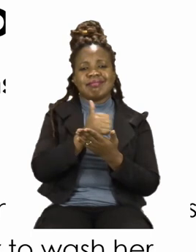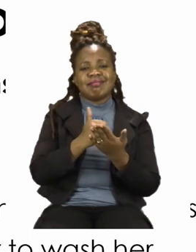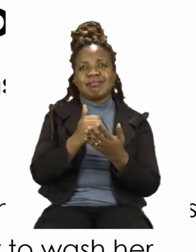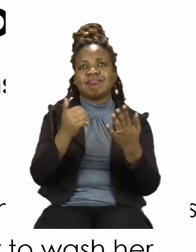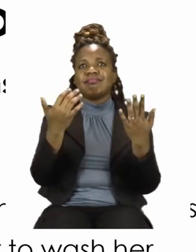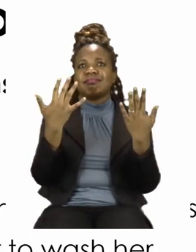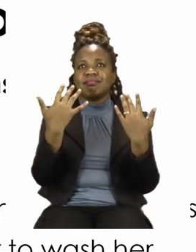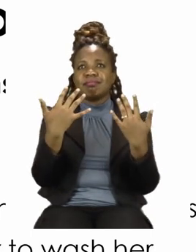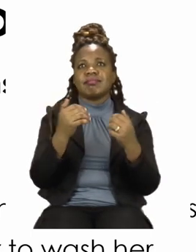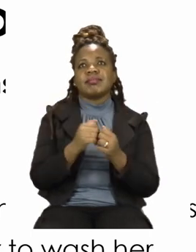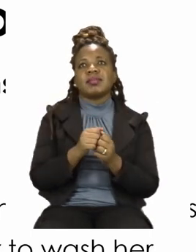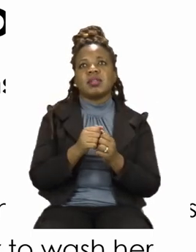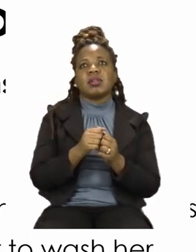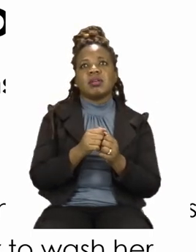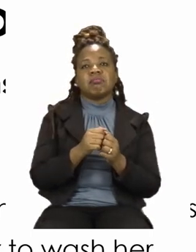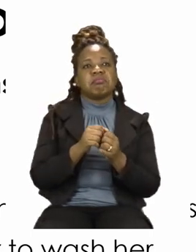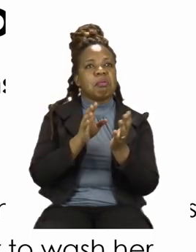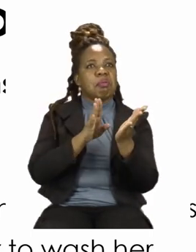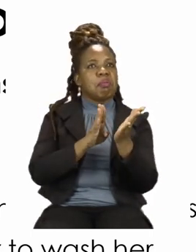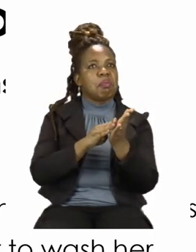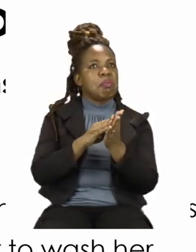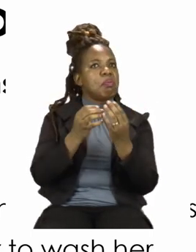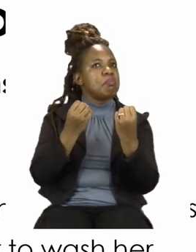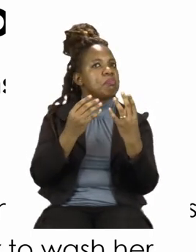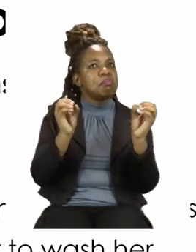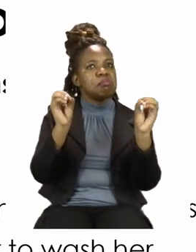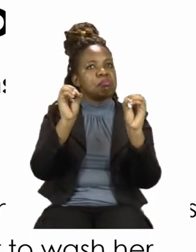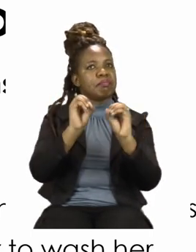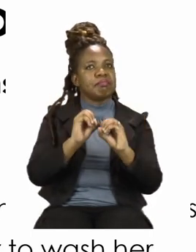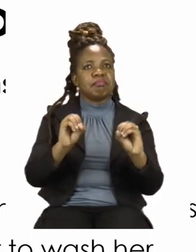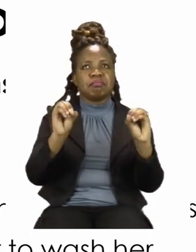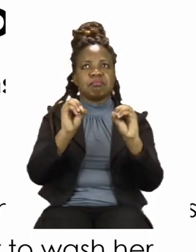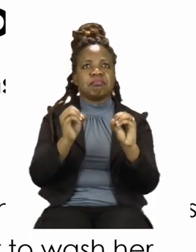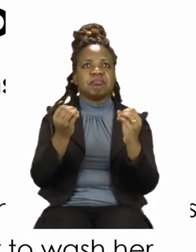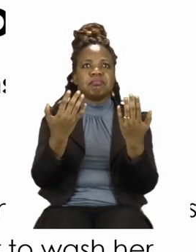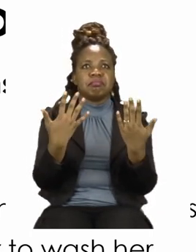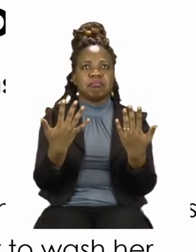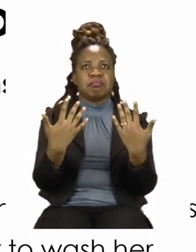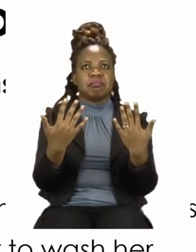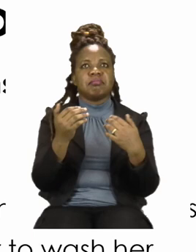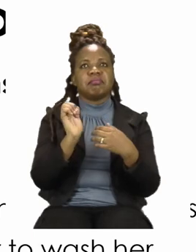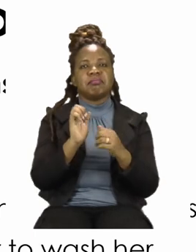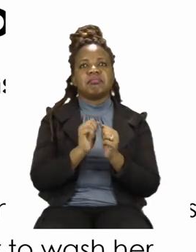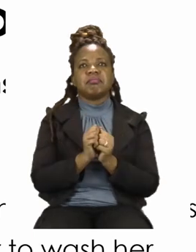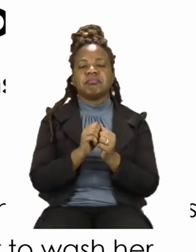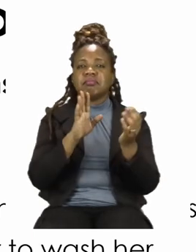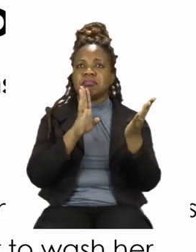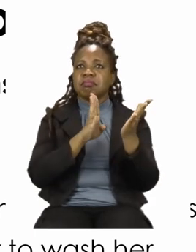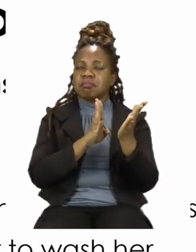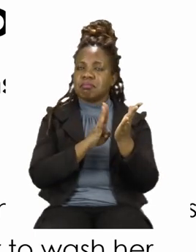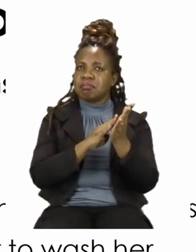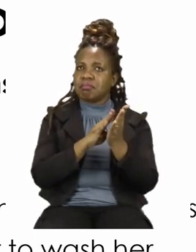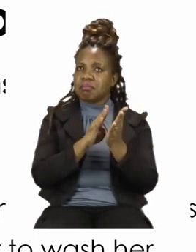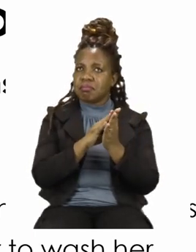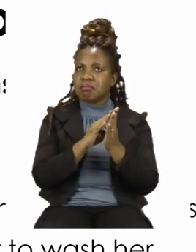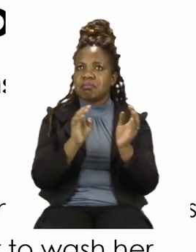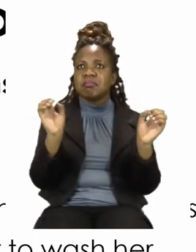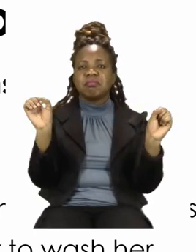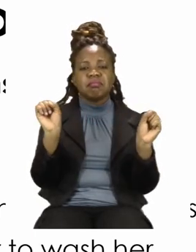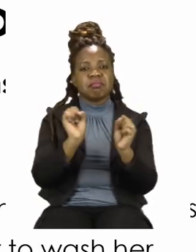many germs on her hands. Germs cannot live on her